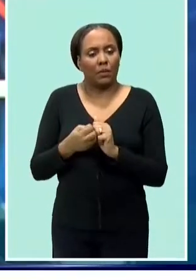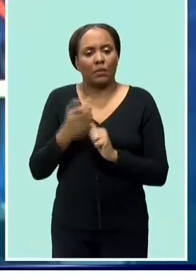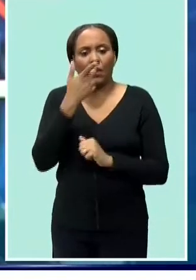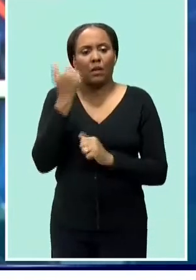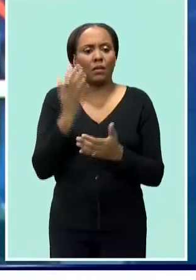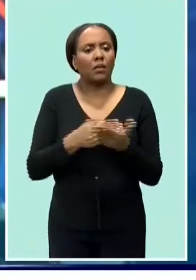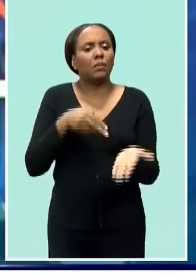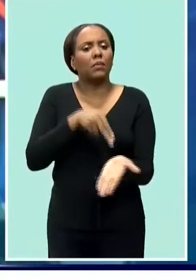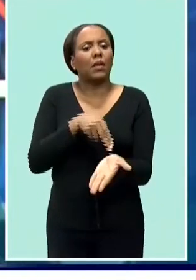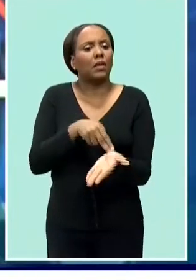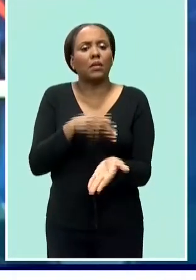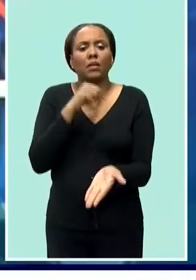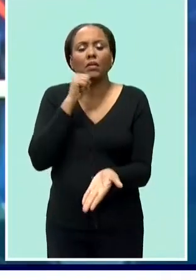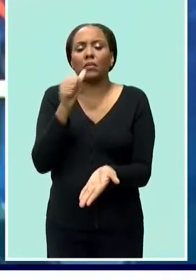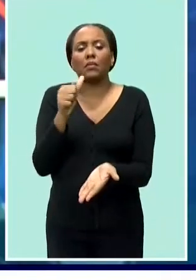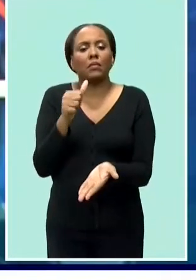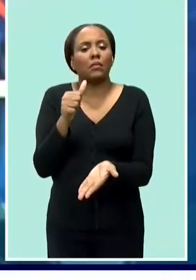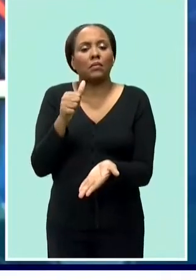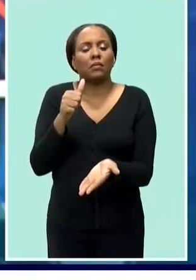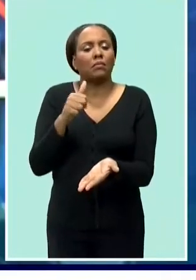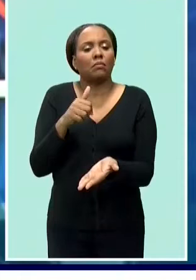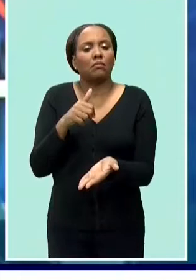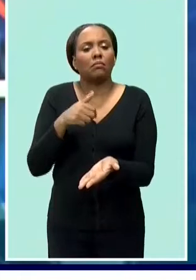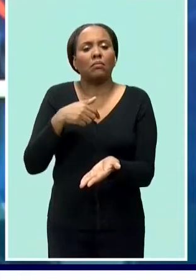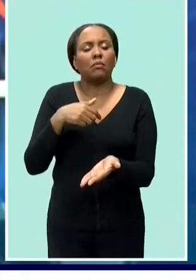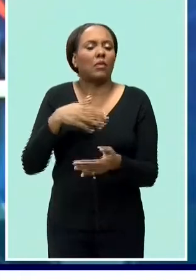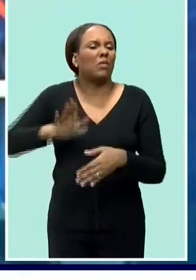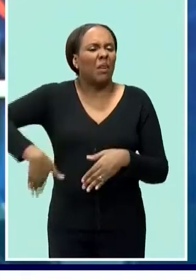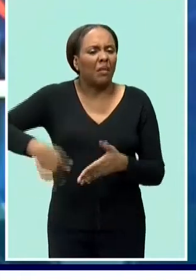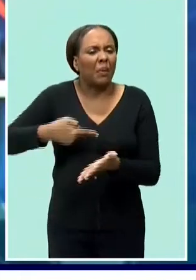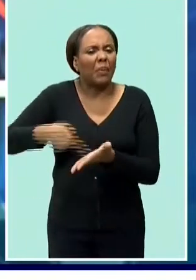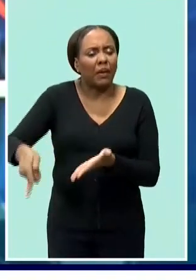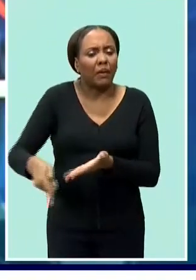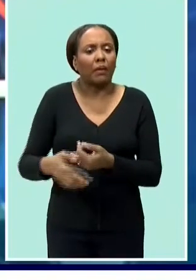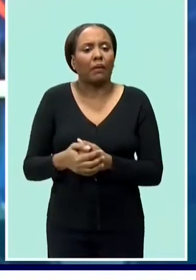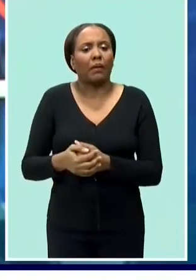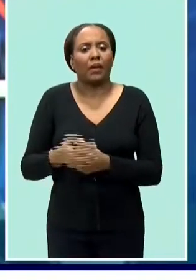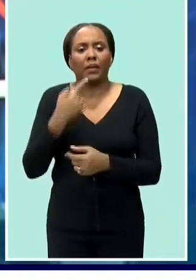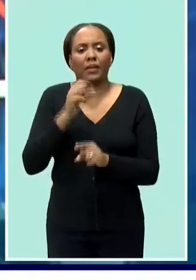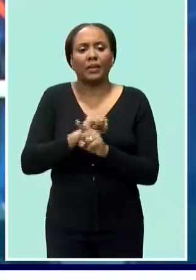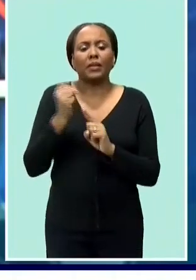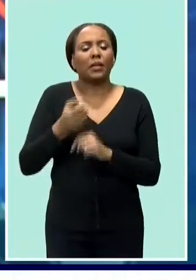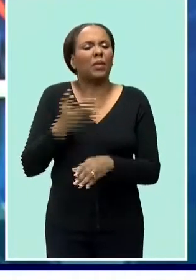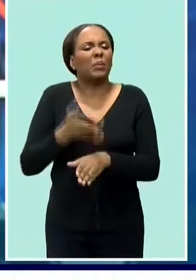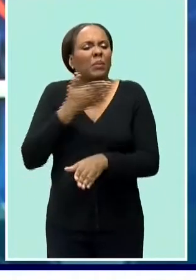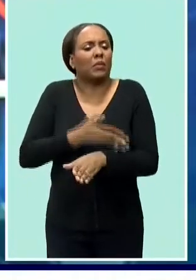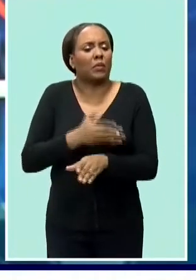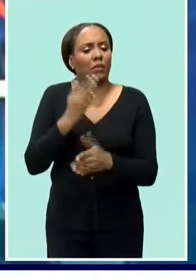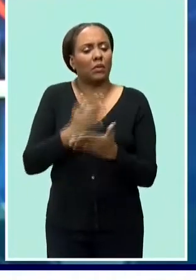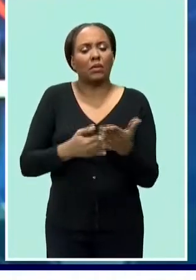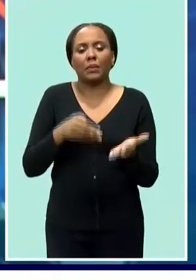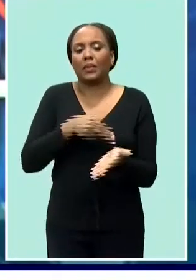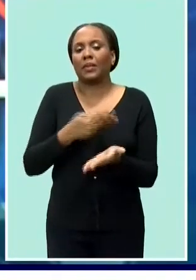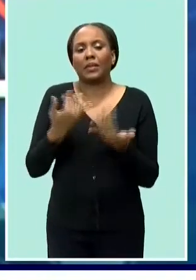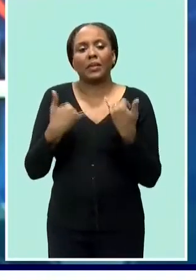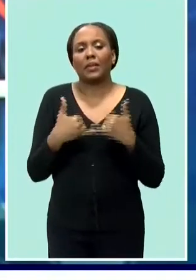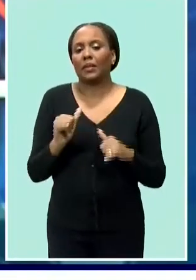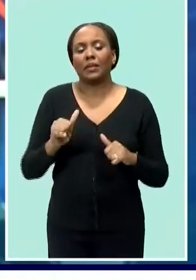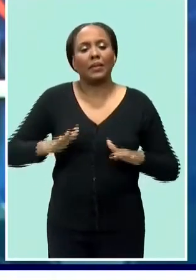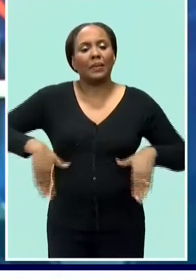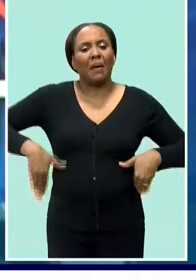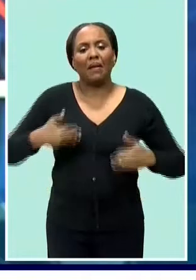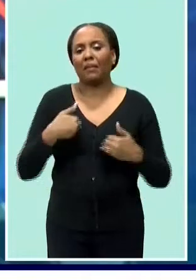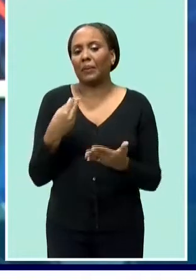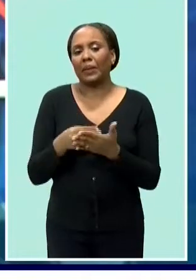affected the payment of some nurses in the system he says that while the situation has improved in recent months some nurses are still being